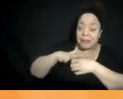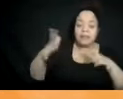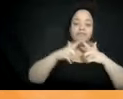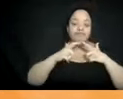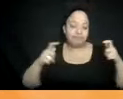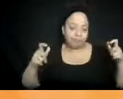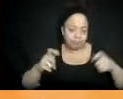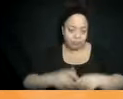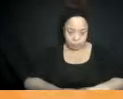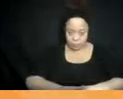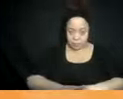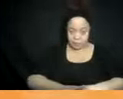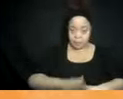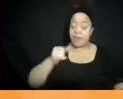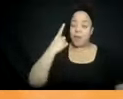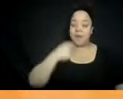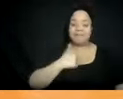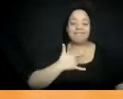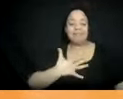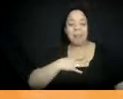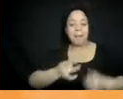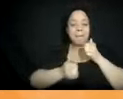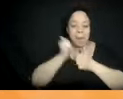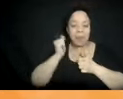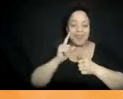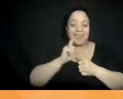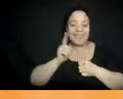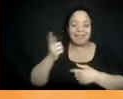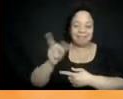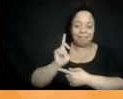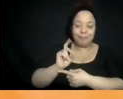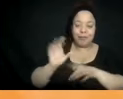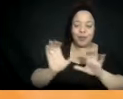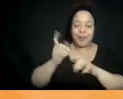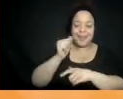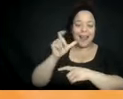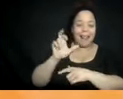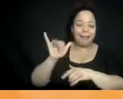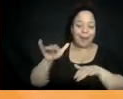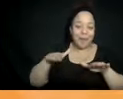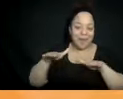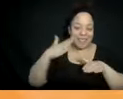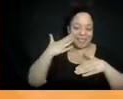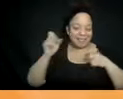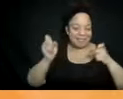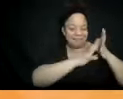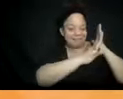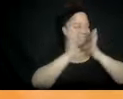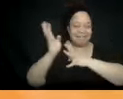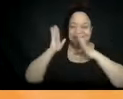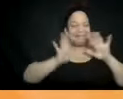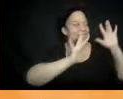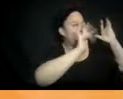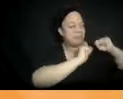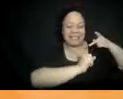where you have a lot of wall space, you actually can set up an opportunity for people to put up all these